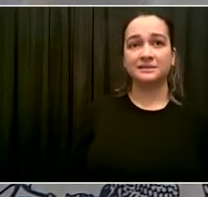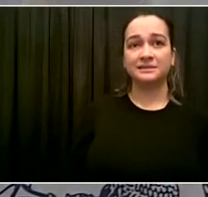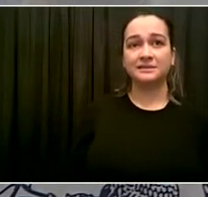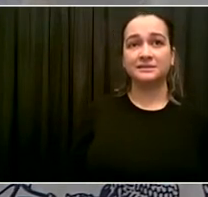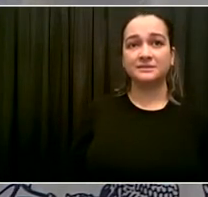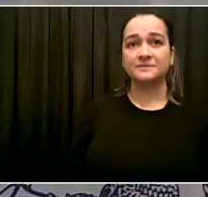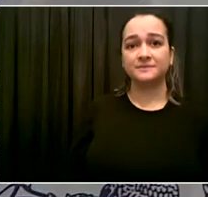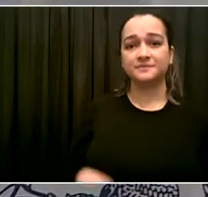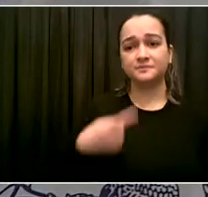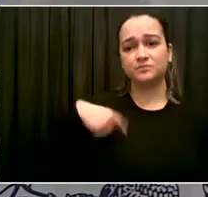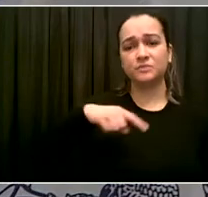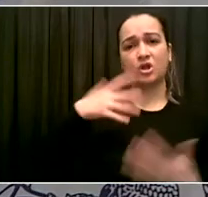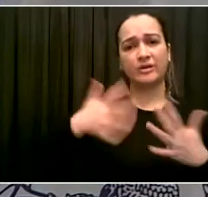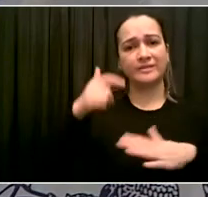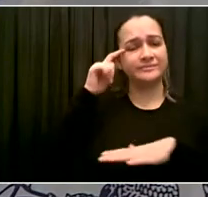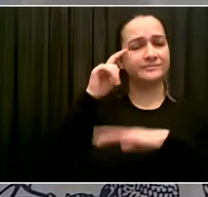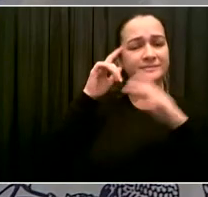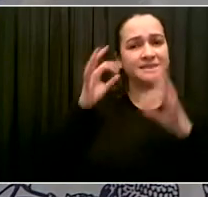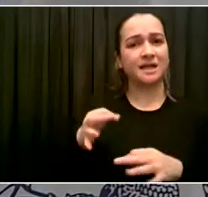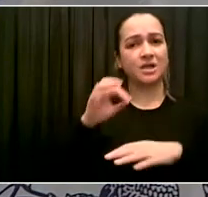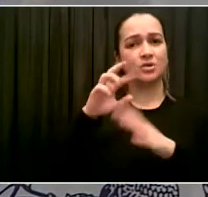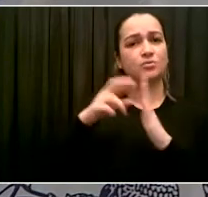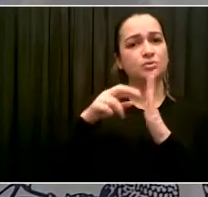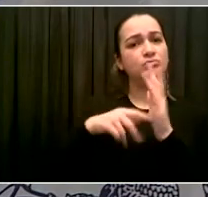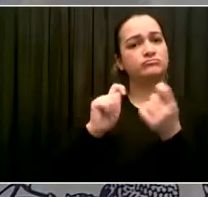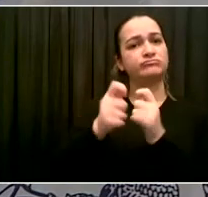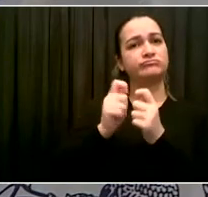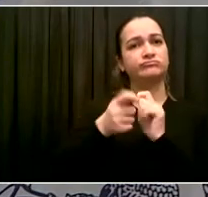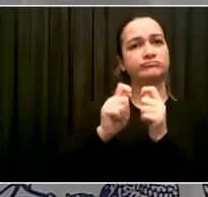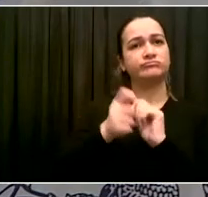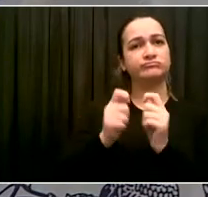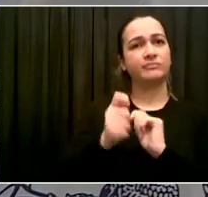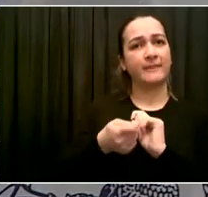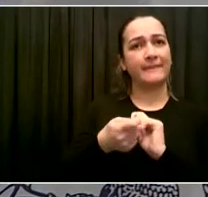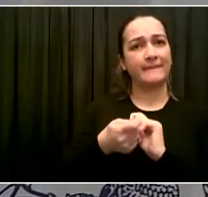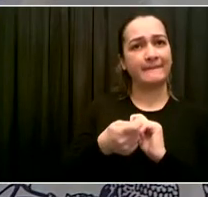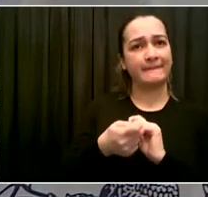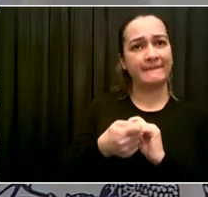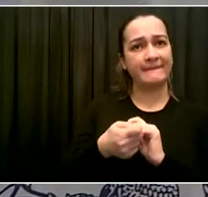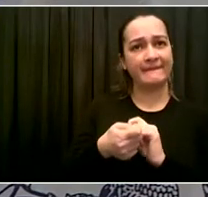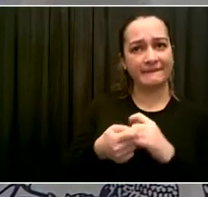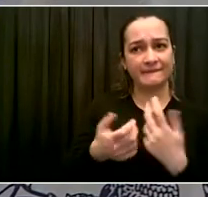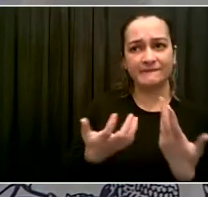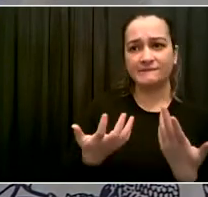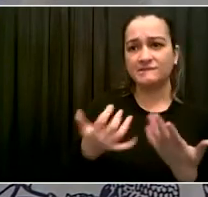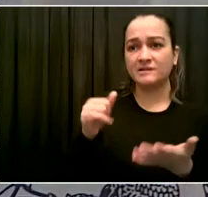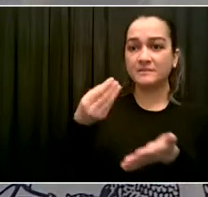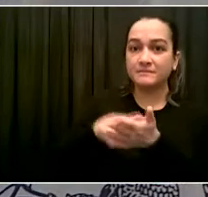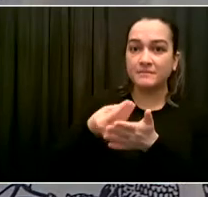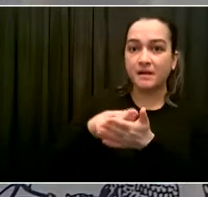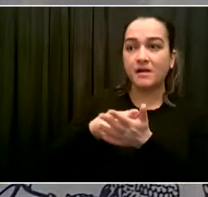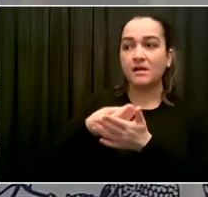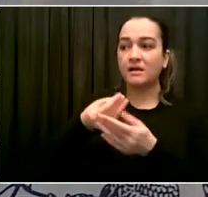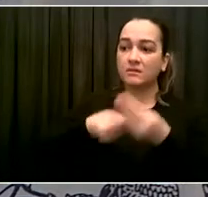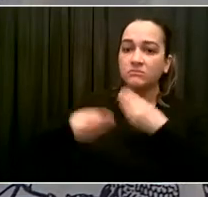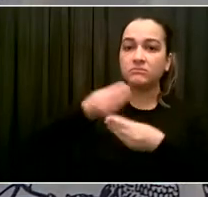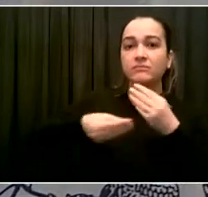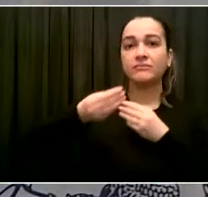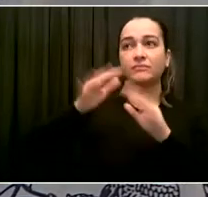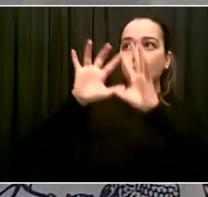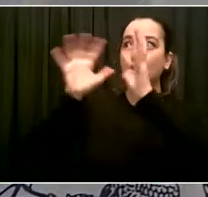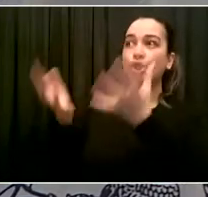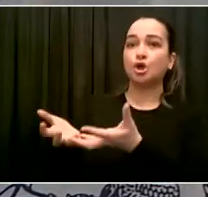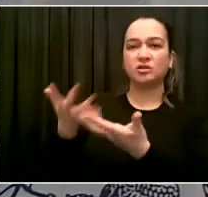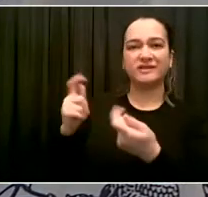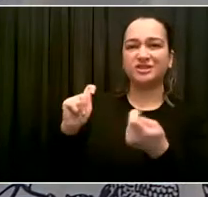Because now people can run for even mayor of the nation's largest city and never turn to a high donor ever. That's what we passed. That